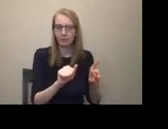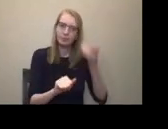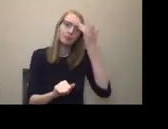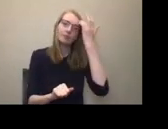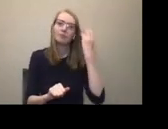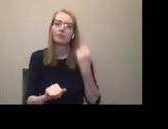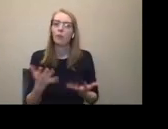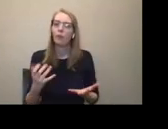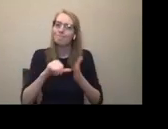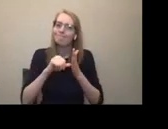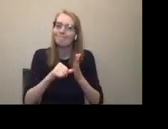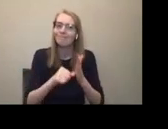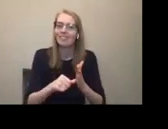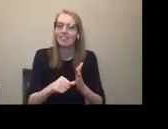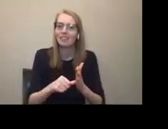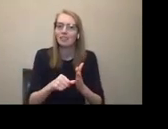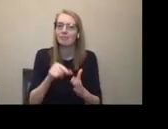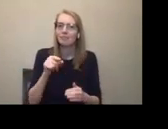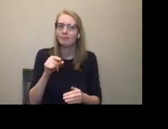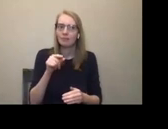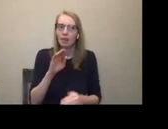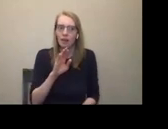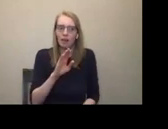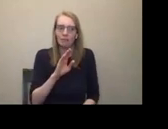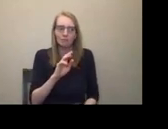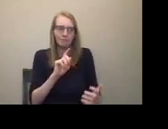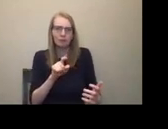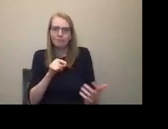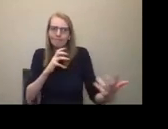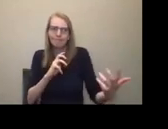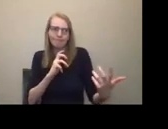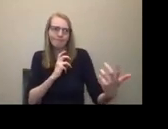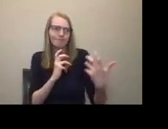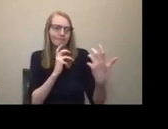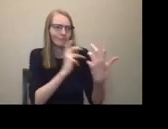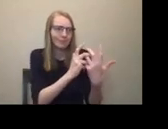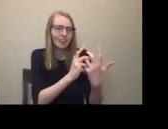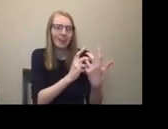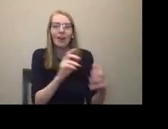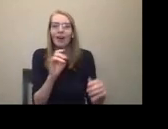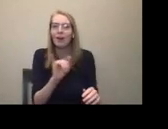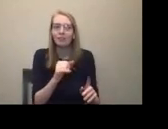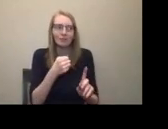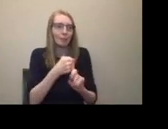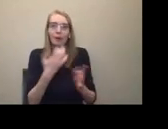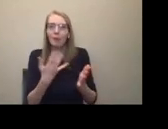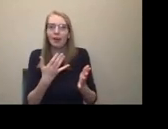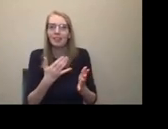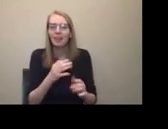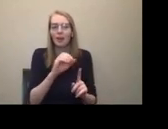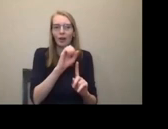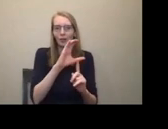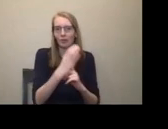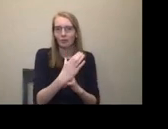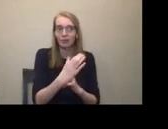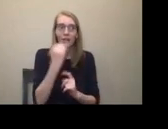accommodate the person is going to be dependent on all of their culture. So if it's a black disabled person, some of the cultural stuff is going to have to be a consideration in all of